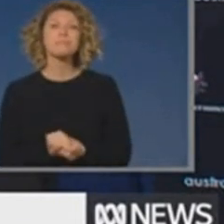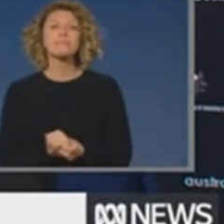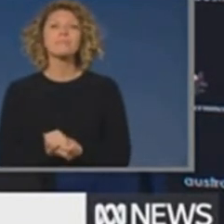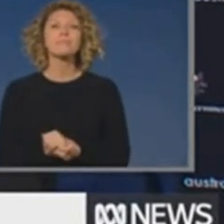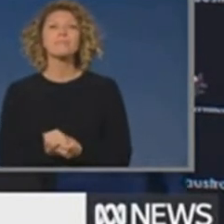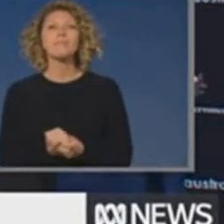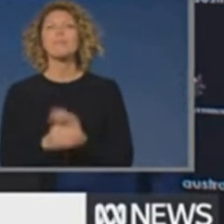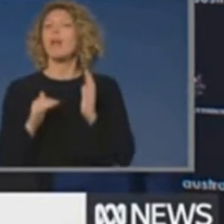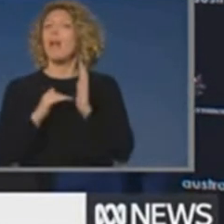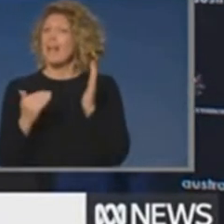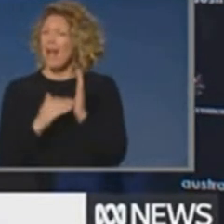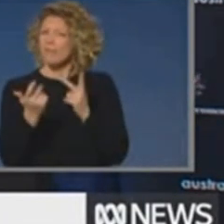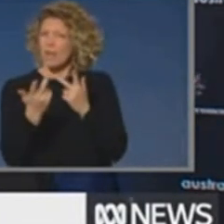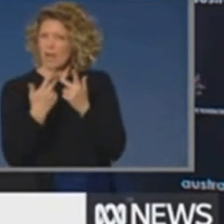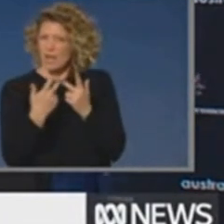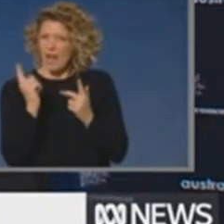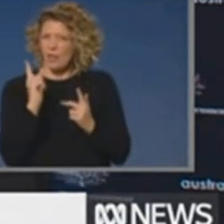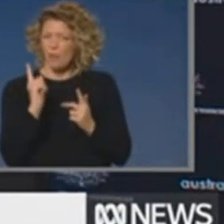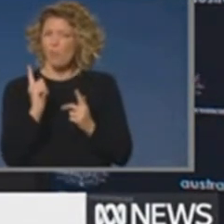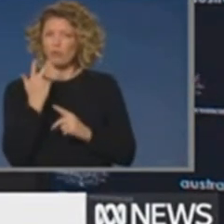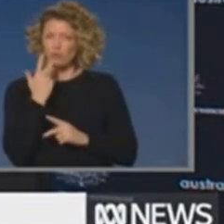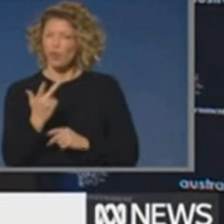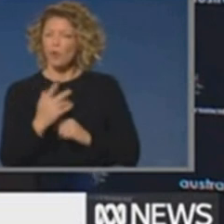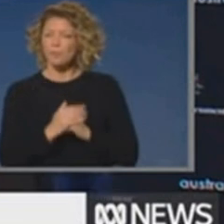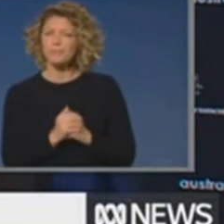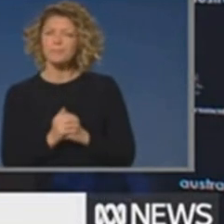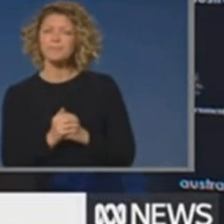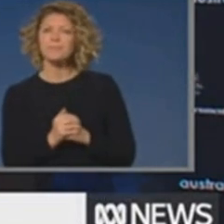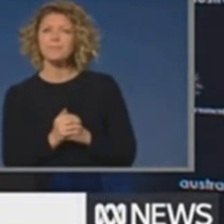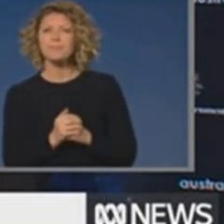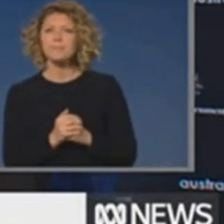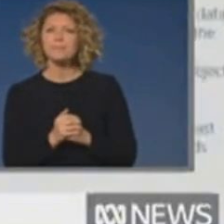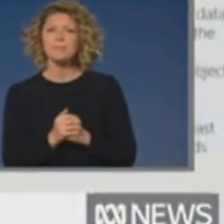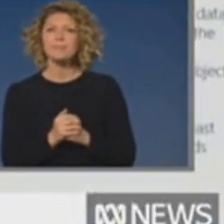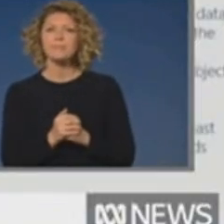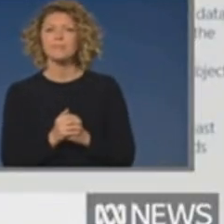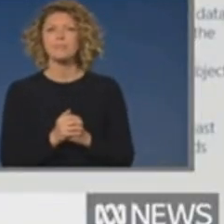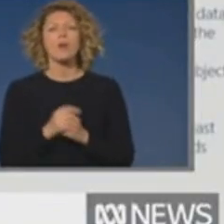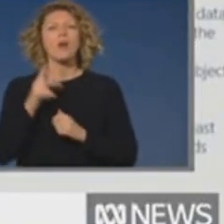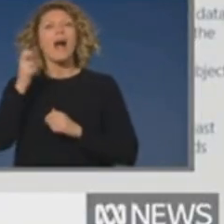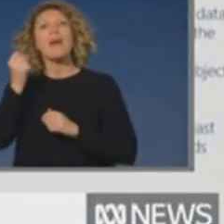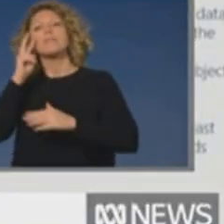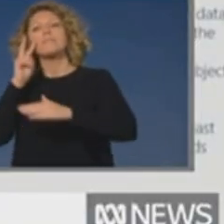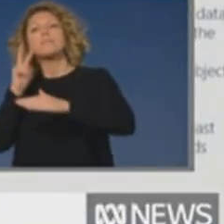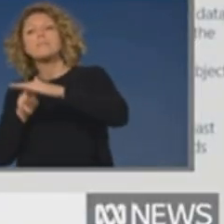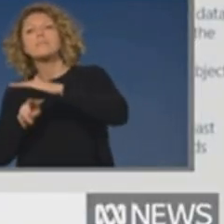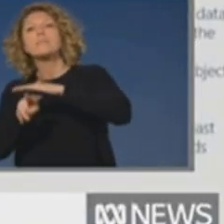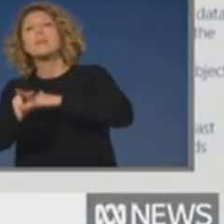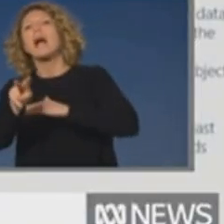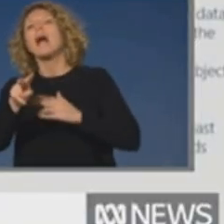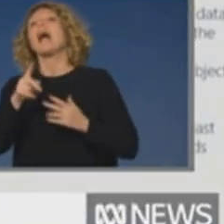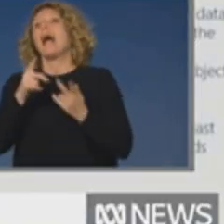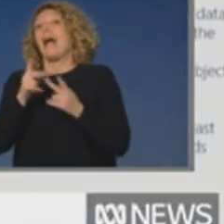This I showed you also last week. And this is the forecast of what